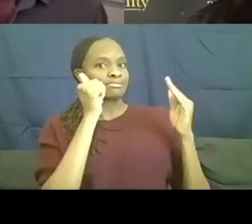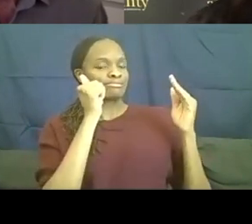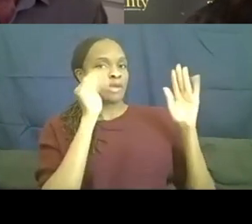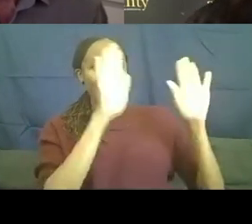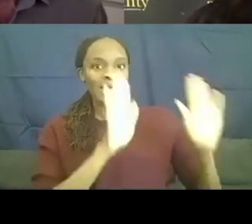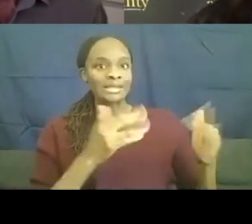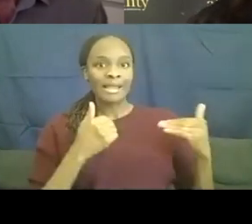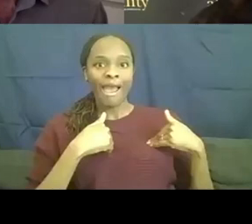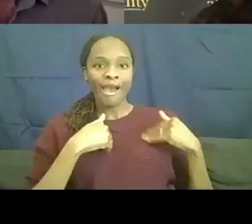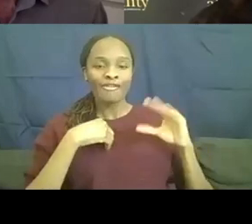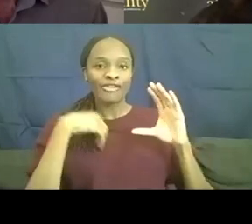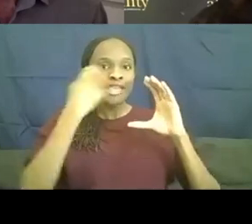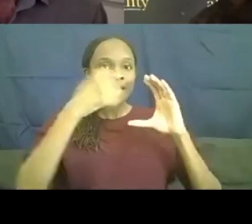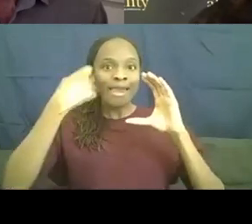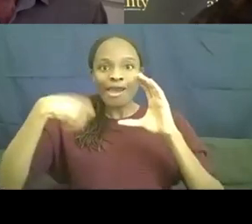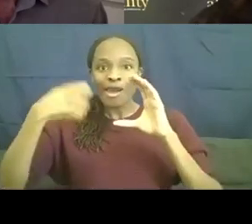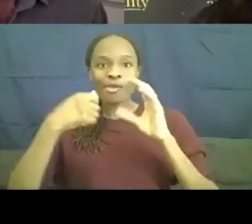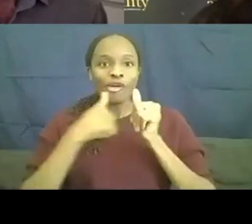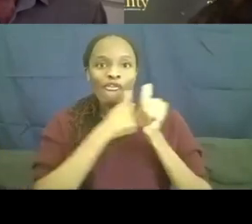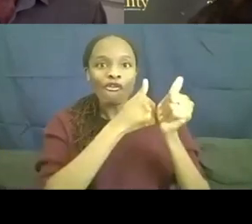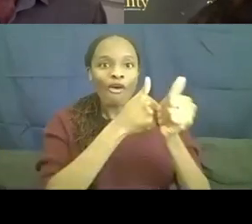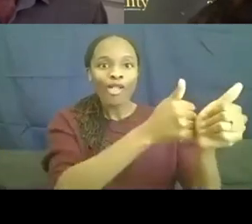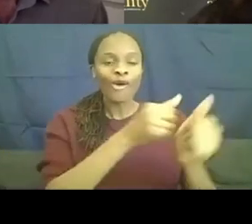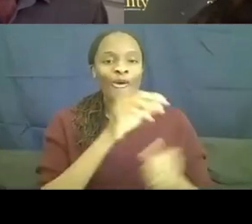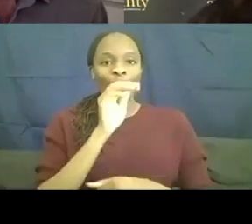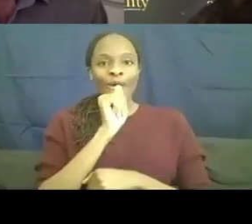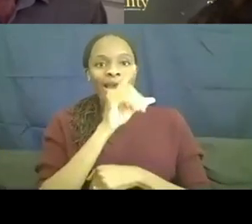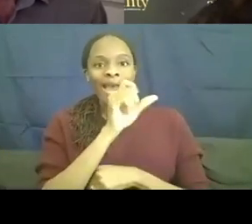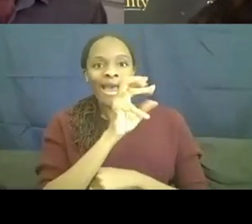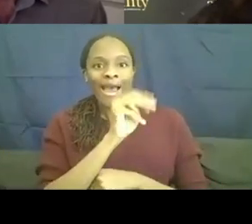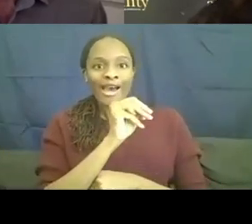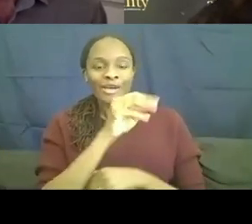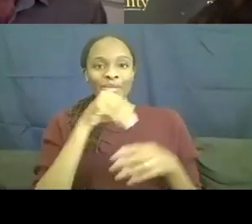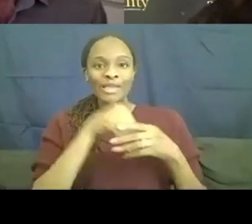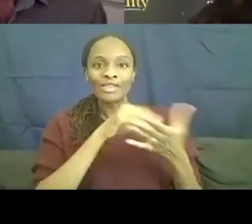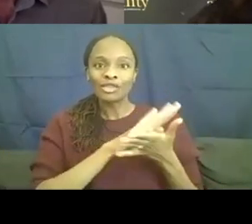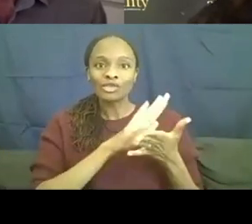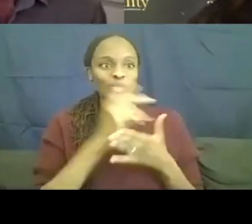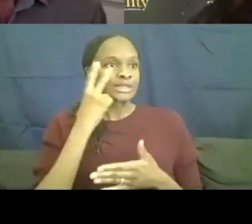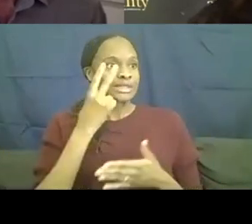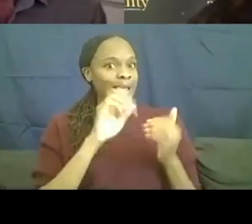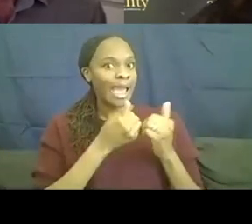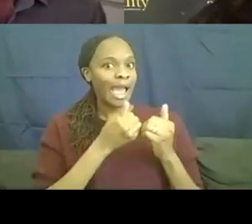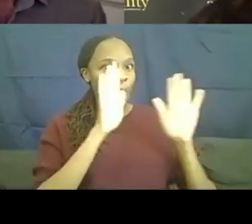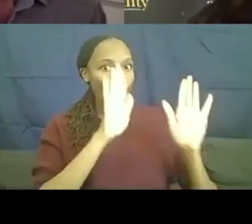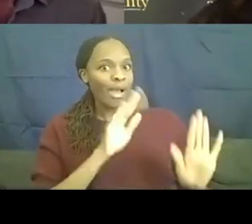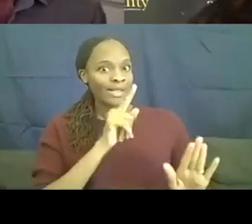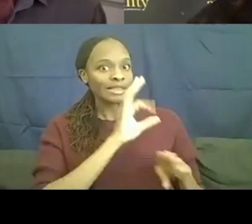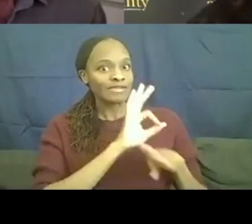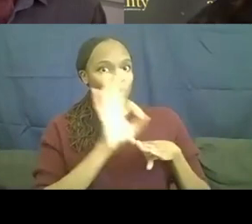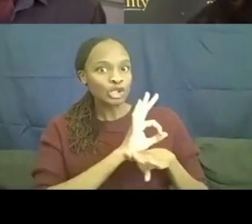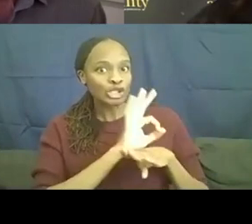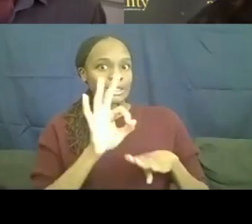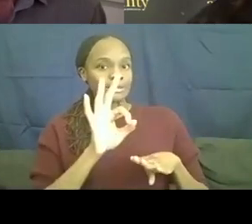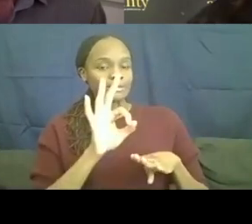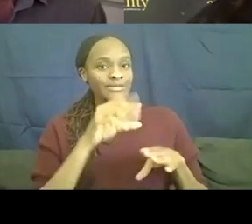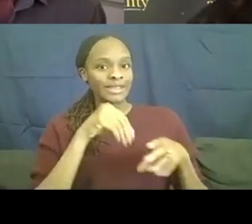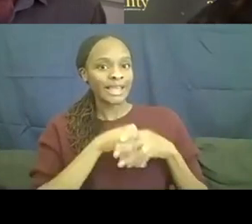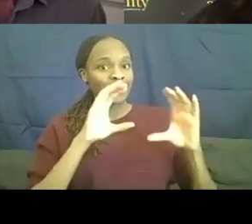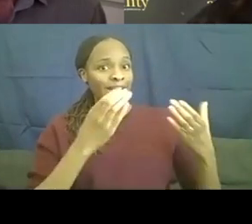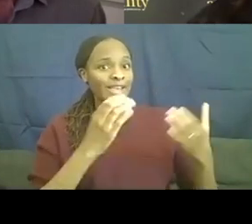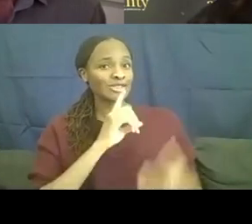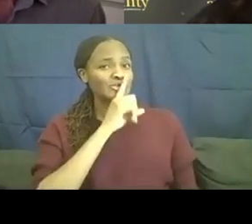camera follow Adam around at the school and see how well he's functioning in his classes. Um, it's really